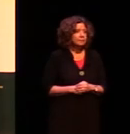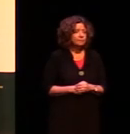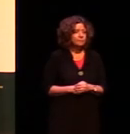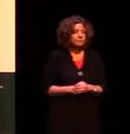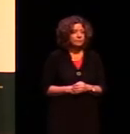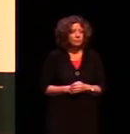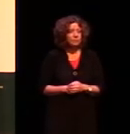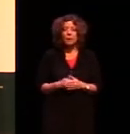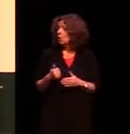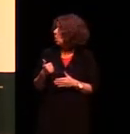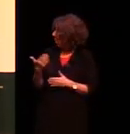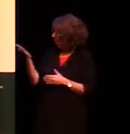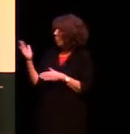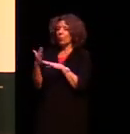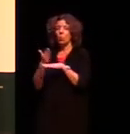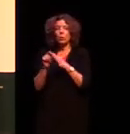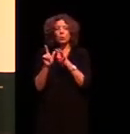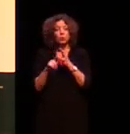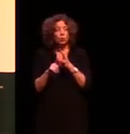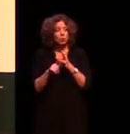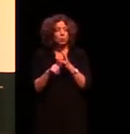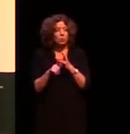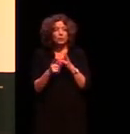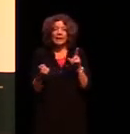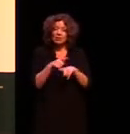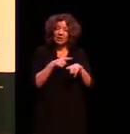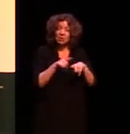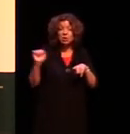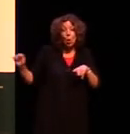does all this work you do change your English